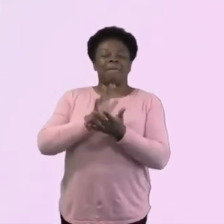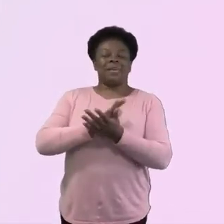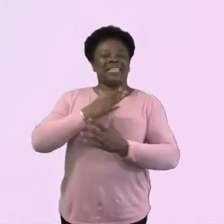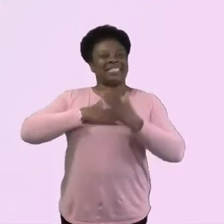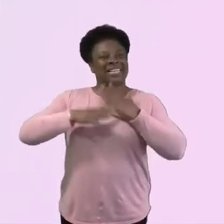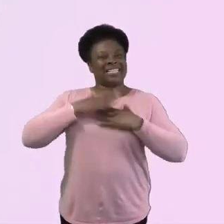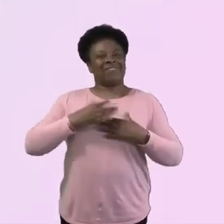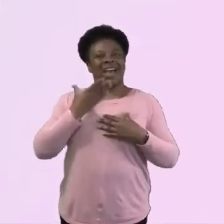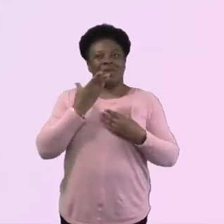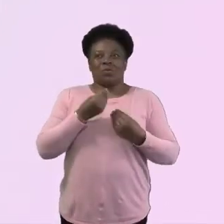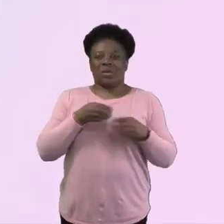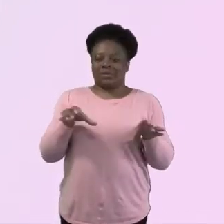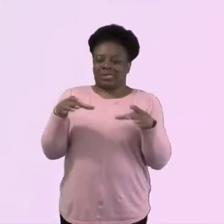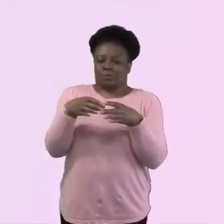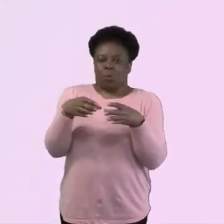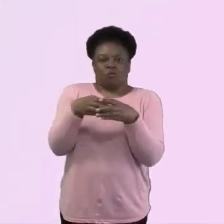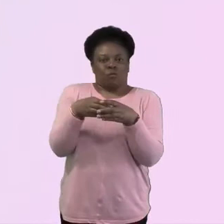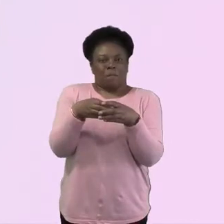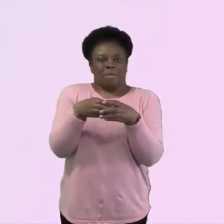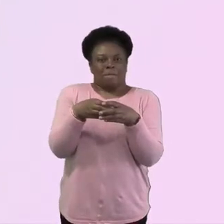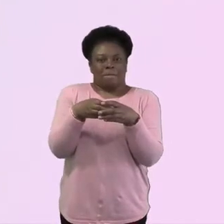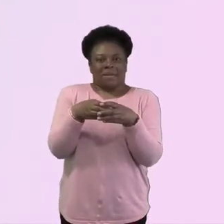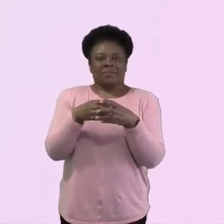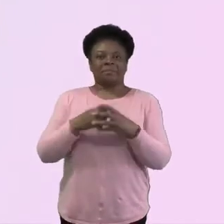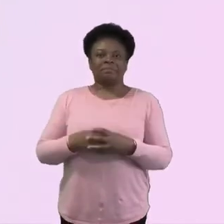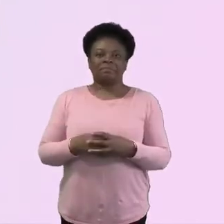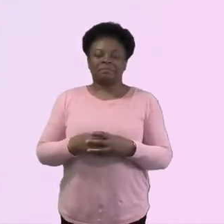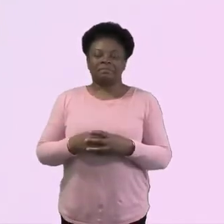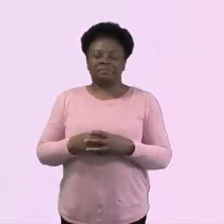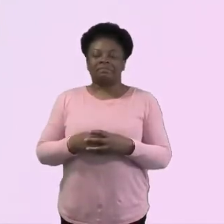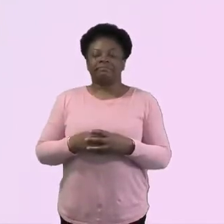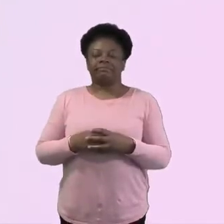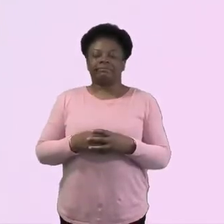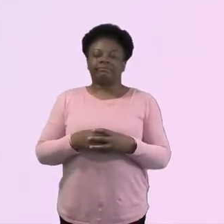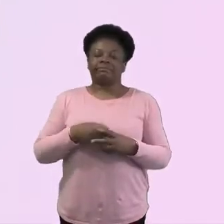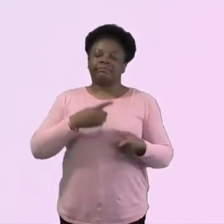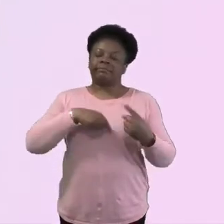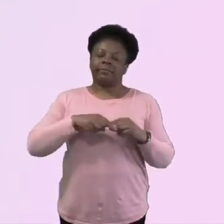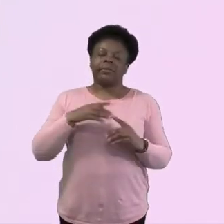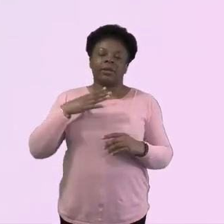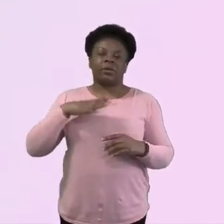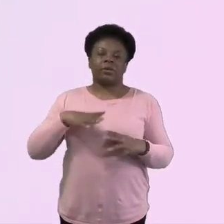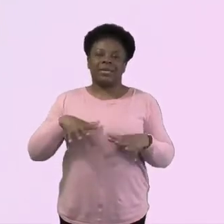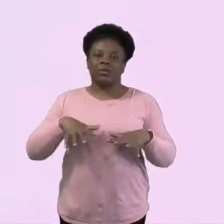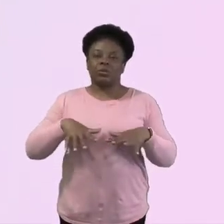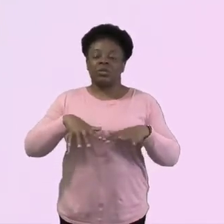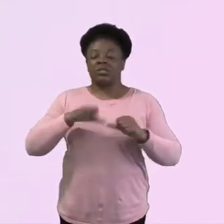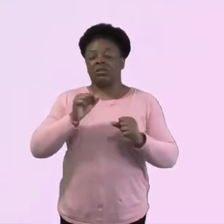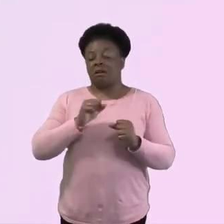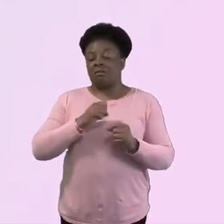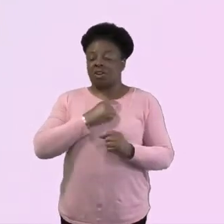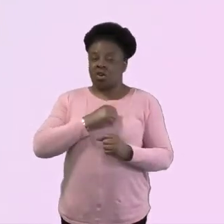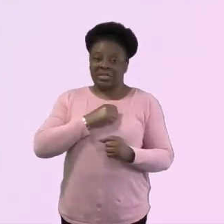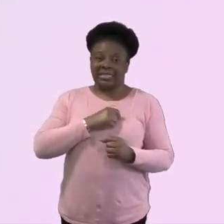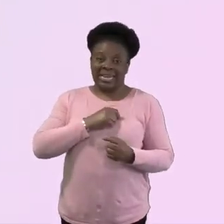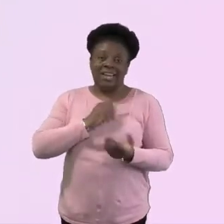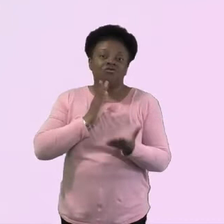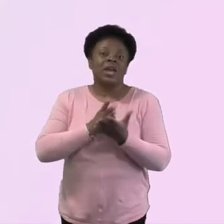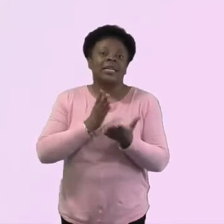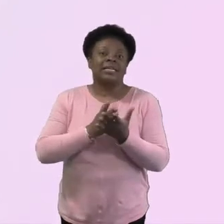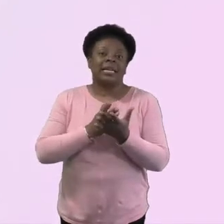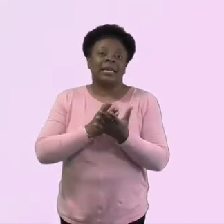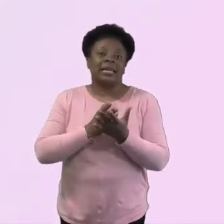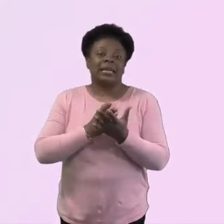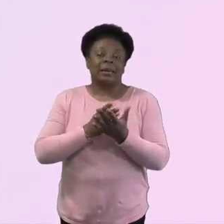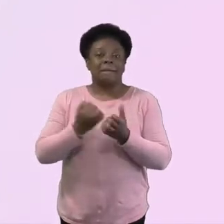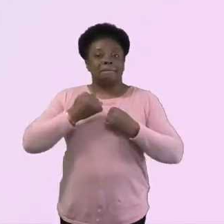So, again, it's a good question. I just think, yeah, we have to start with the reality. We have to start with where we are. My group is probably smaller now than it was